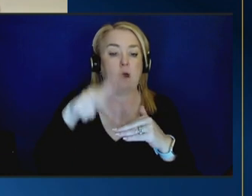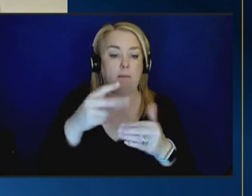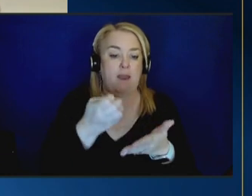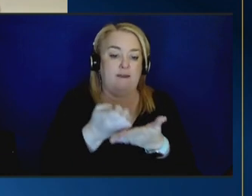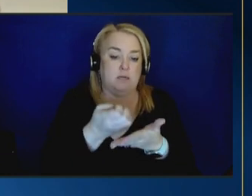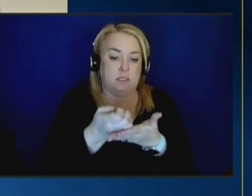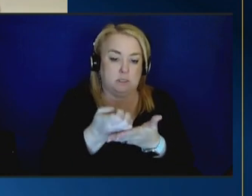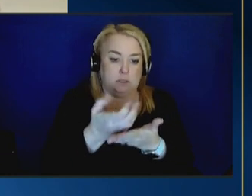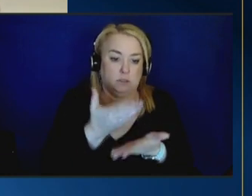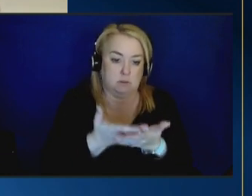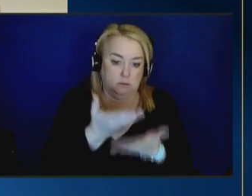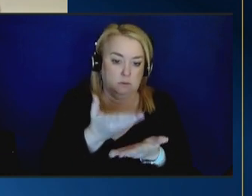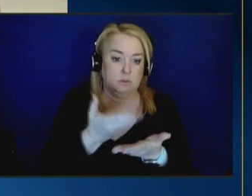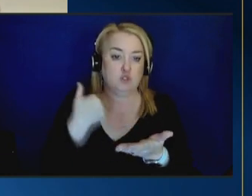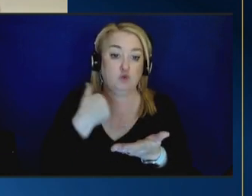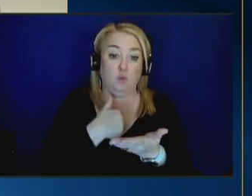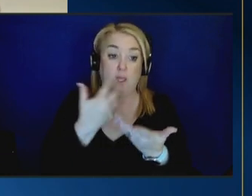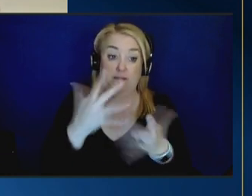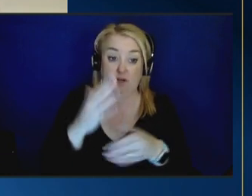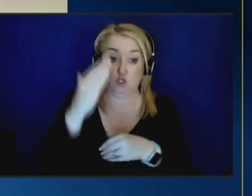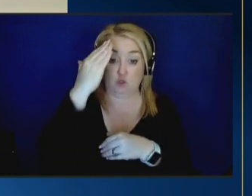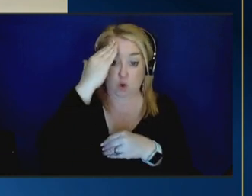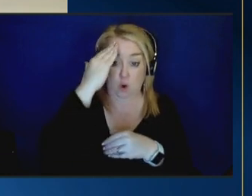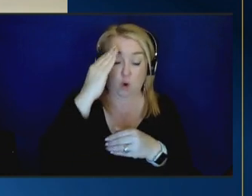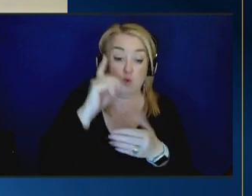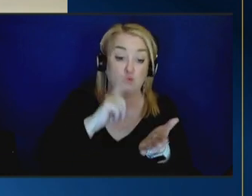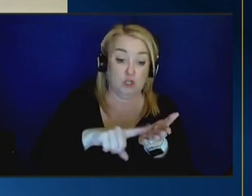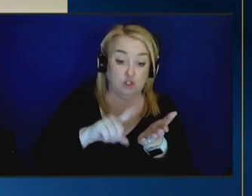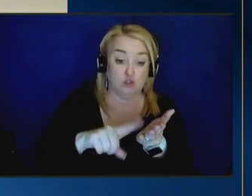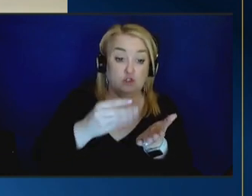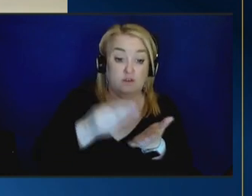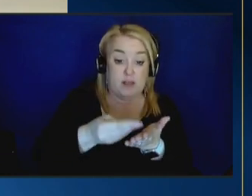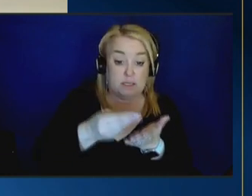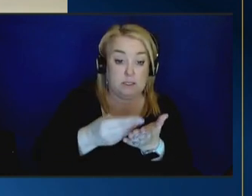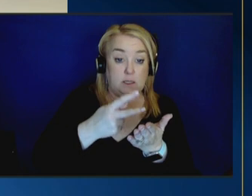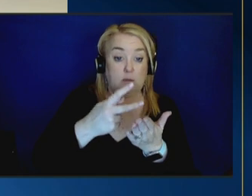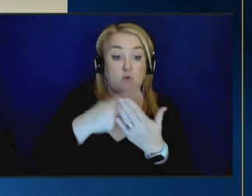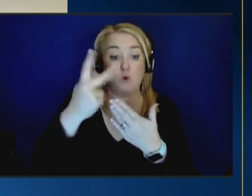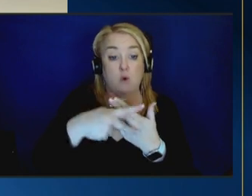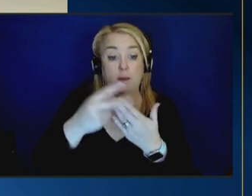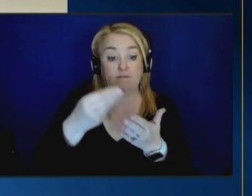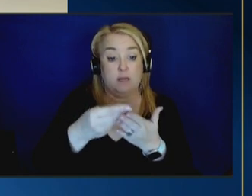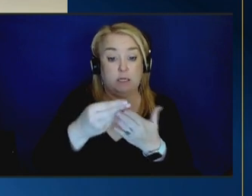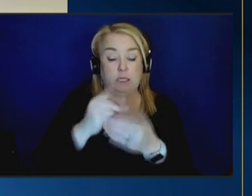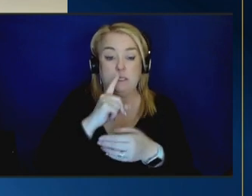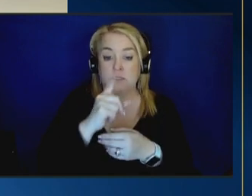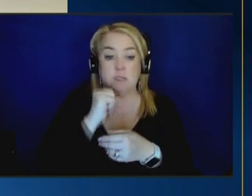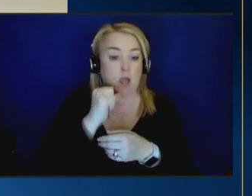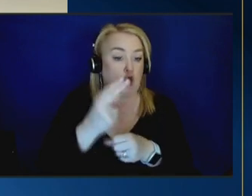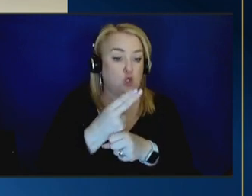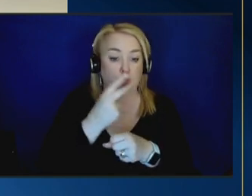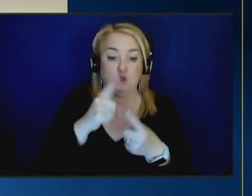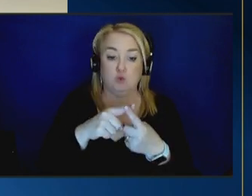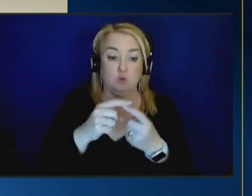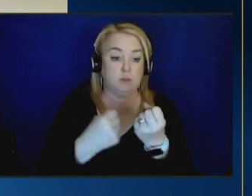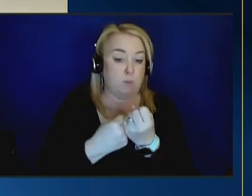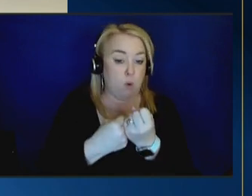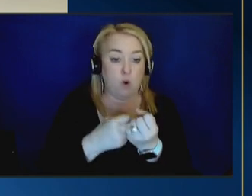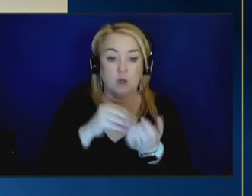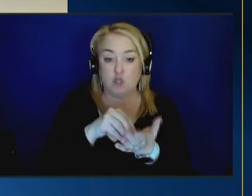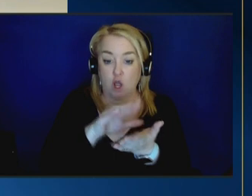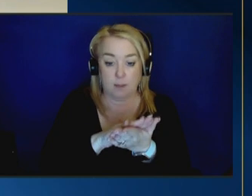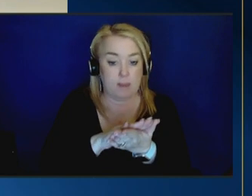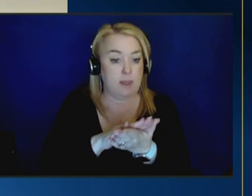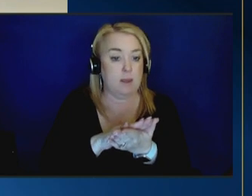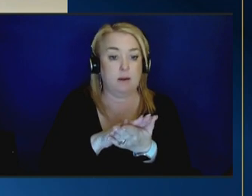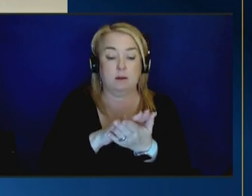know that historically uh research funding uh program funding has not been used to support to document uh these kind